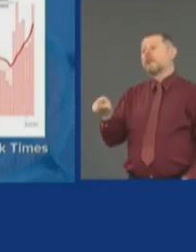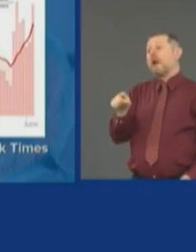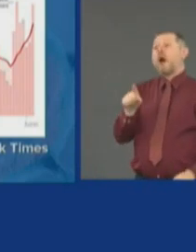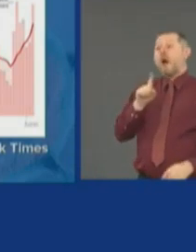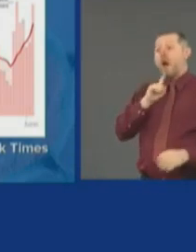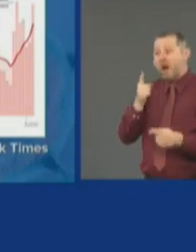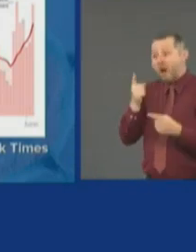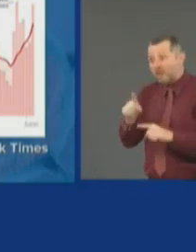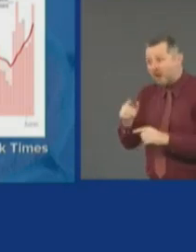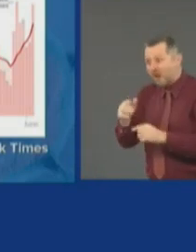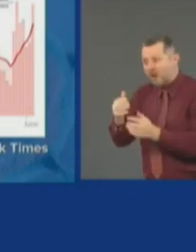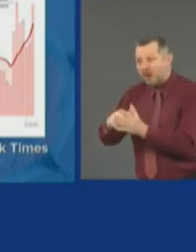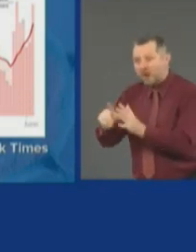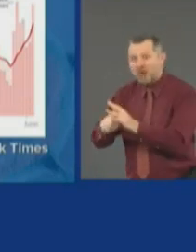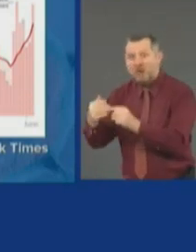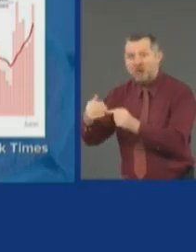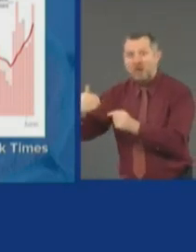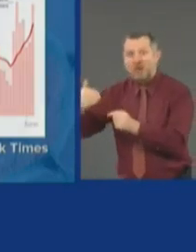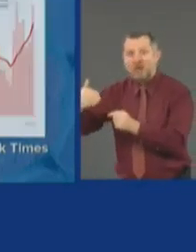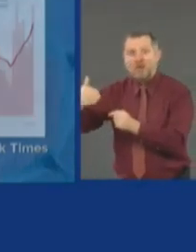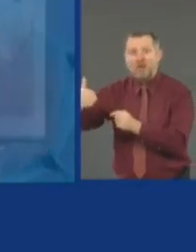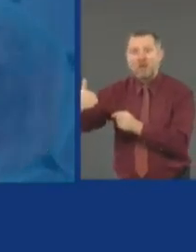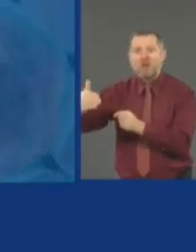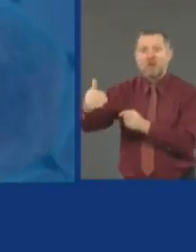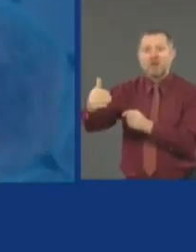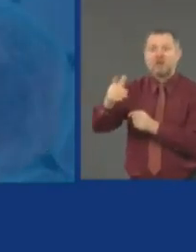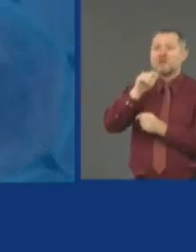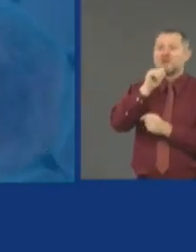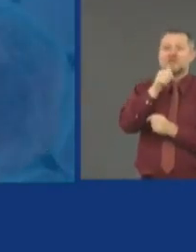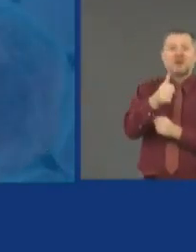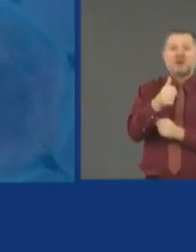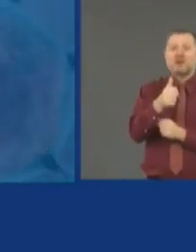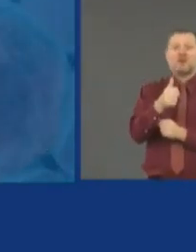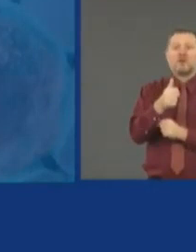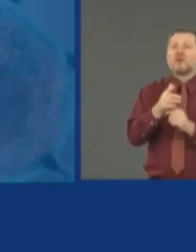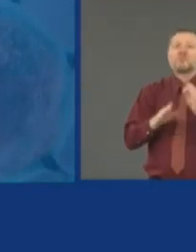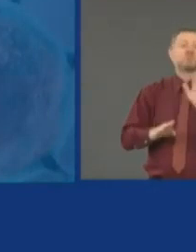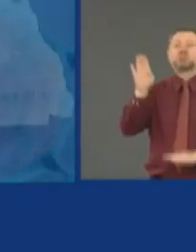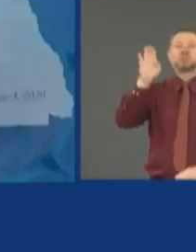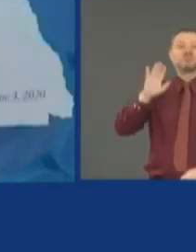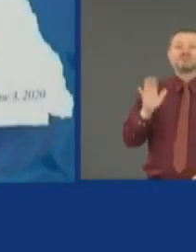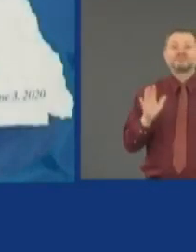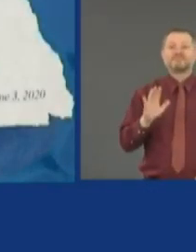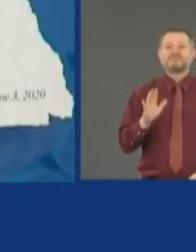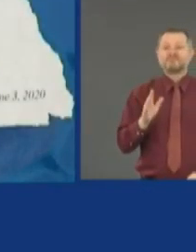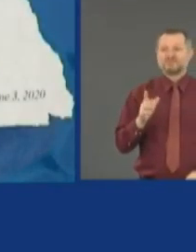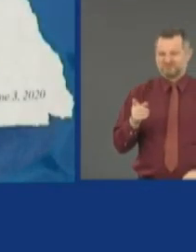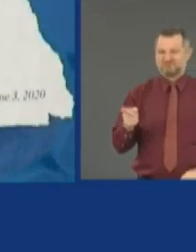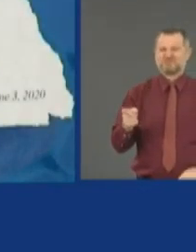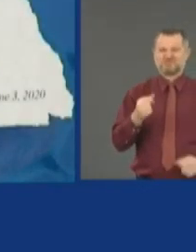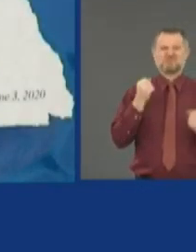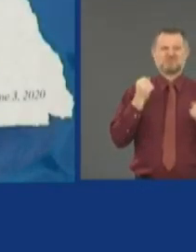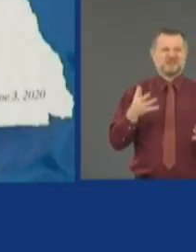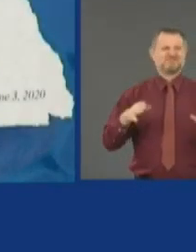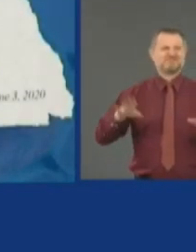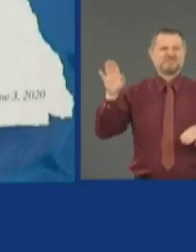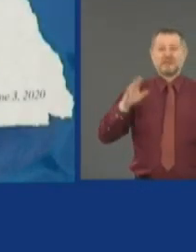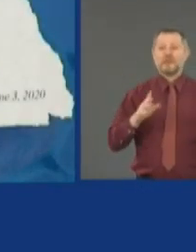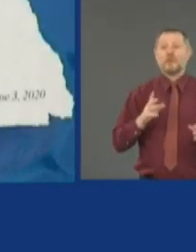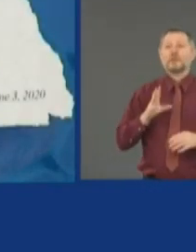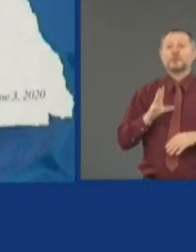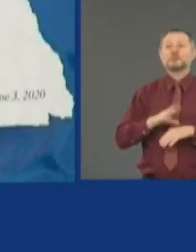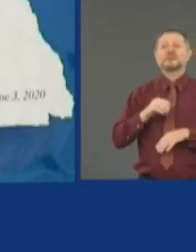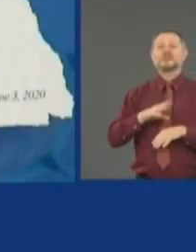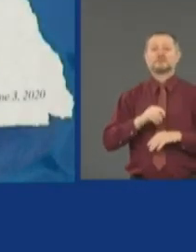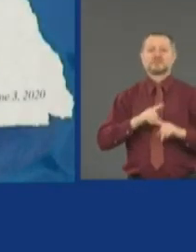And if we're not smart, that's what's going to happen here. Sweden had a different policy. Sweden didn't do the full close